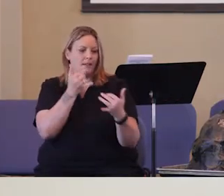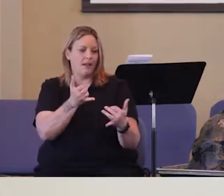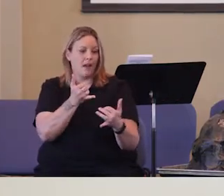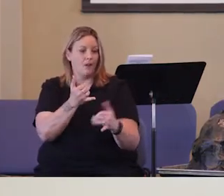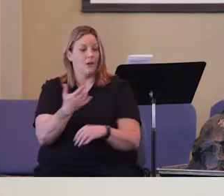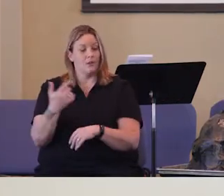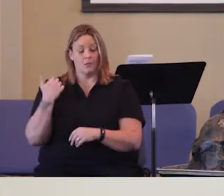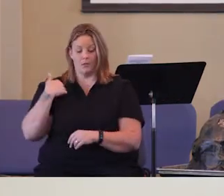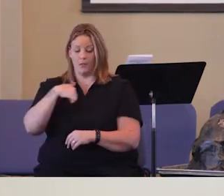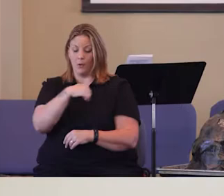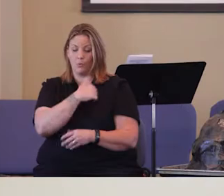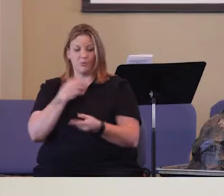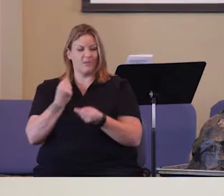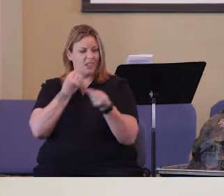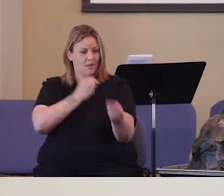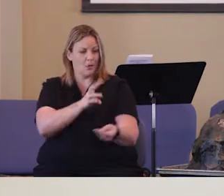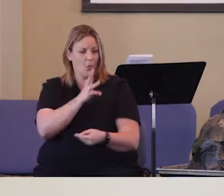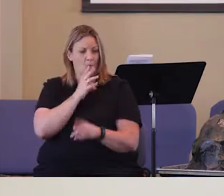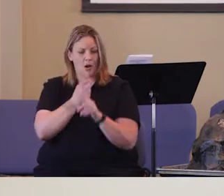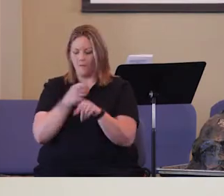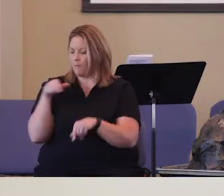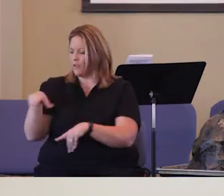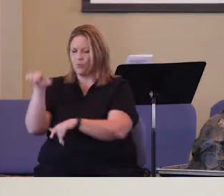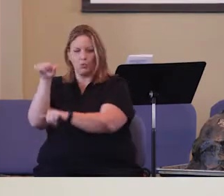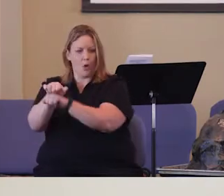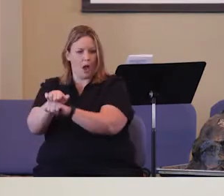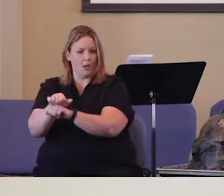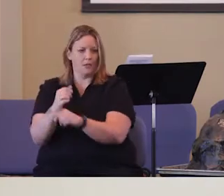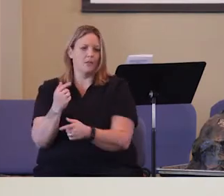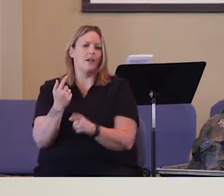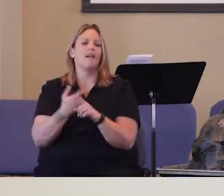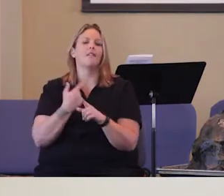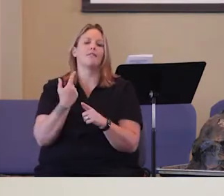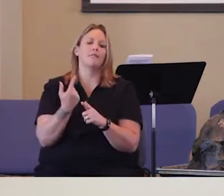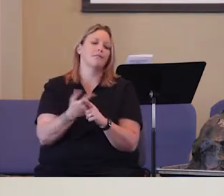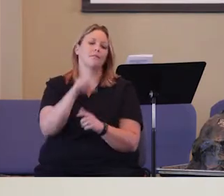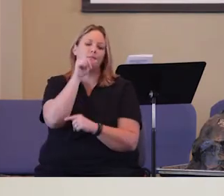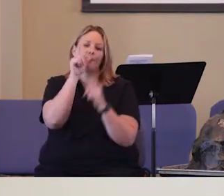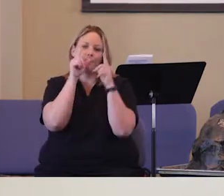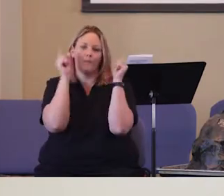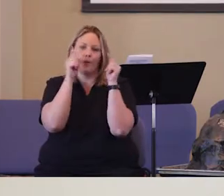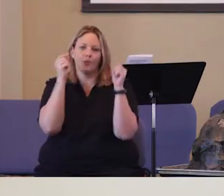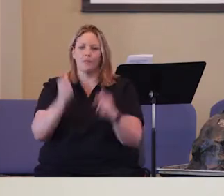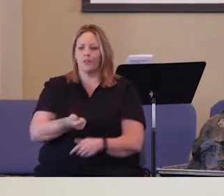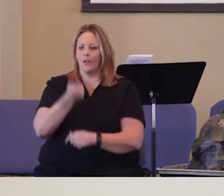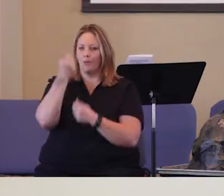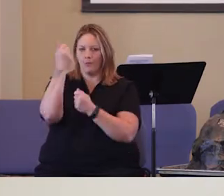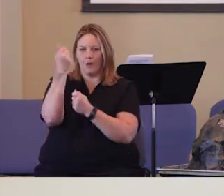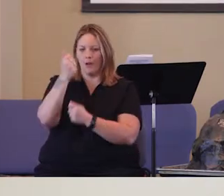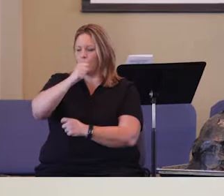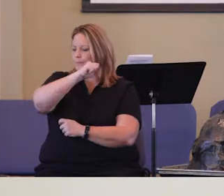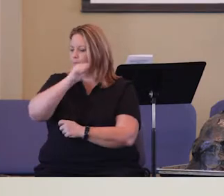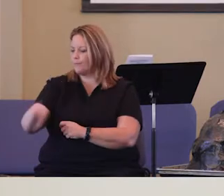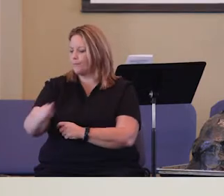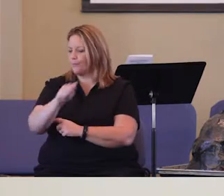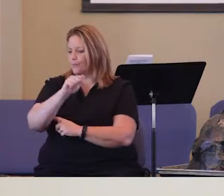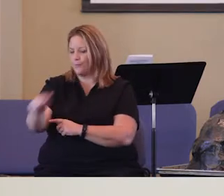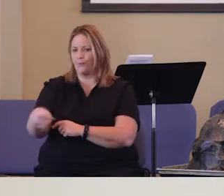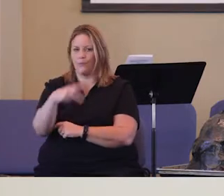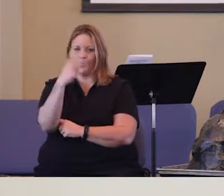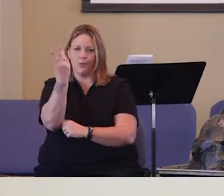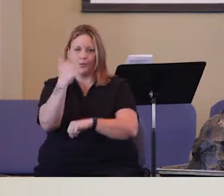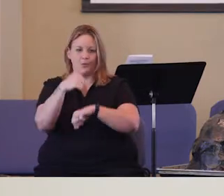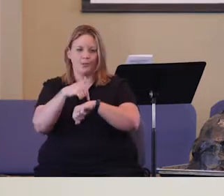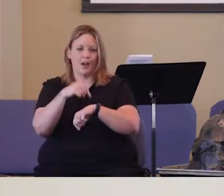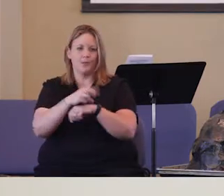must we bring water for you out of this rock? Then Moses lifted his hand and struck the rock twice with his rod, and water came out